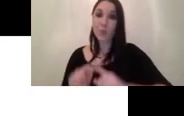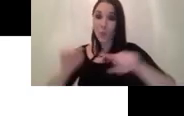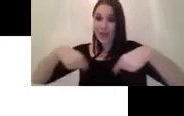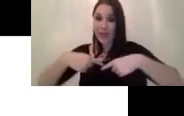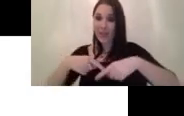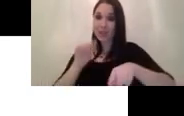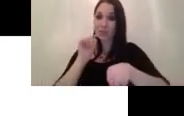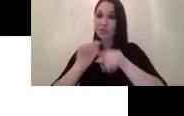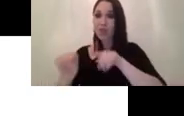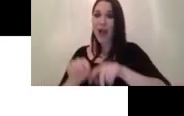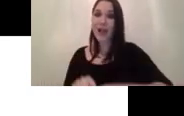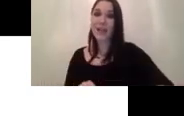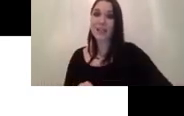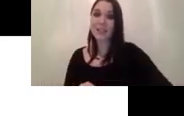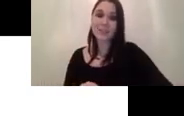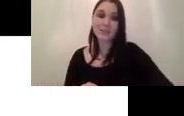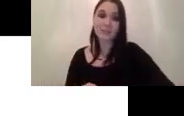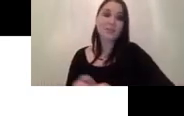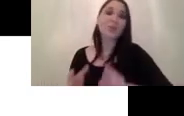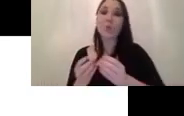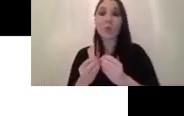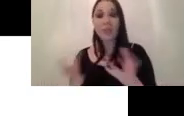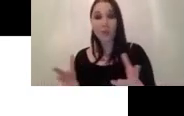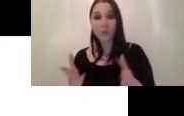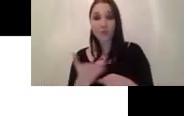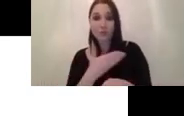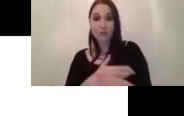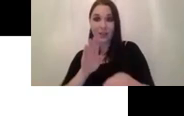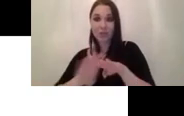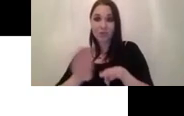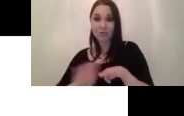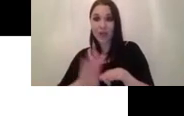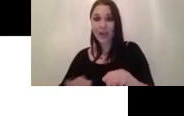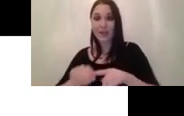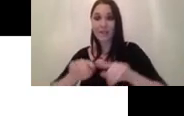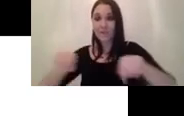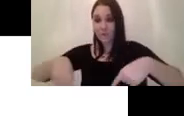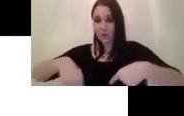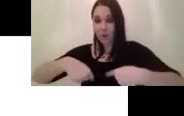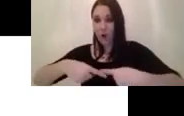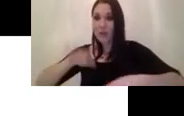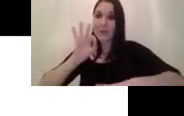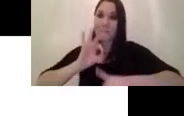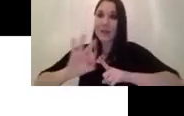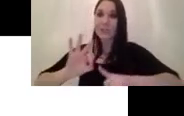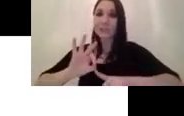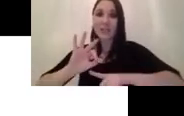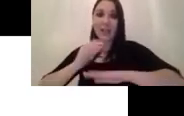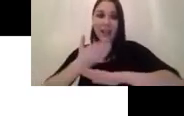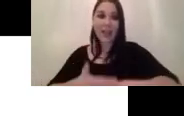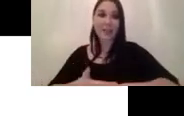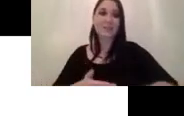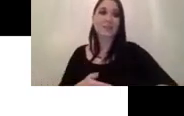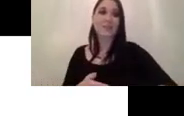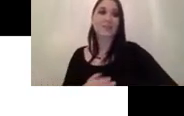um with without pre-trained models um for our case our specific case um they transfer the